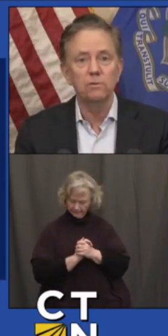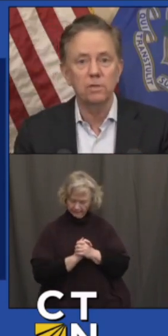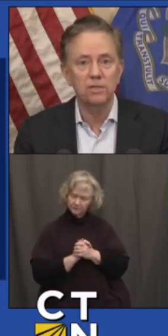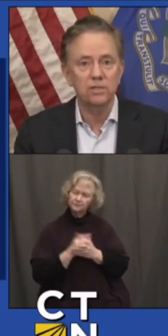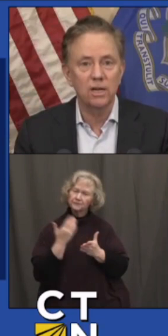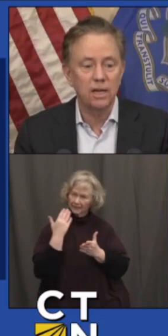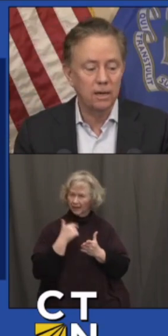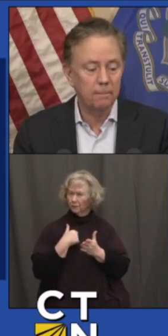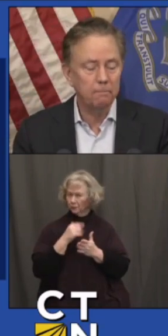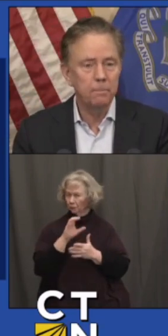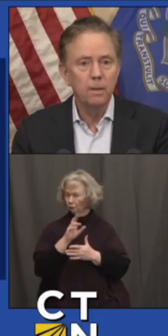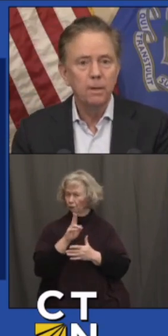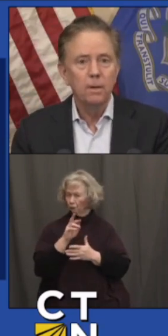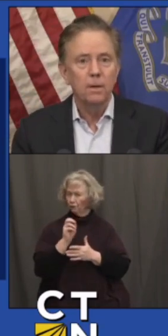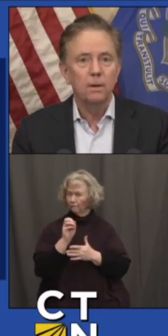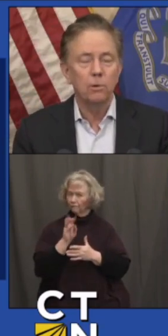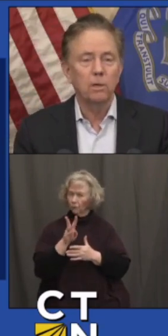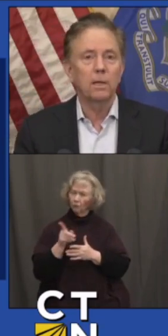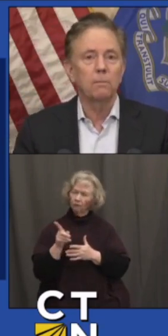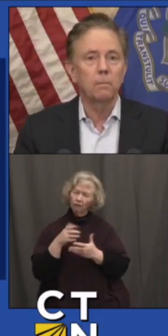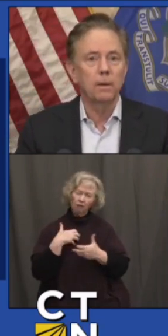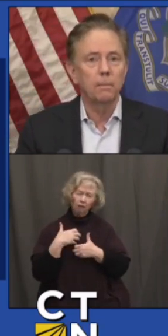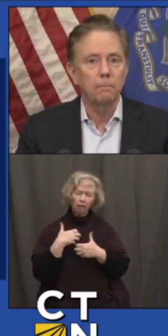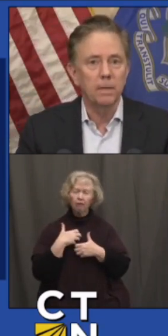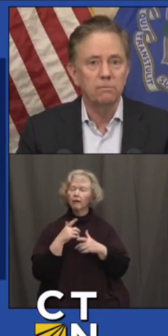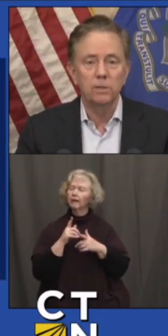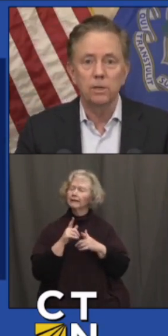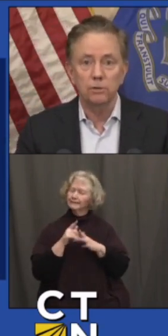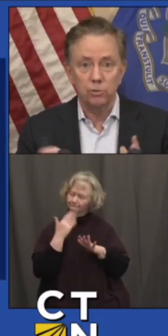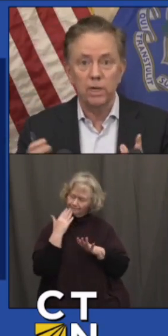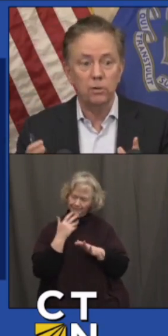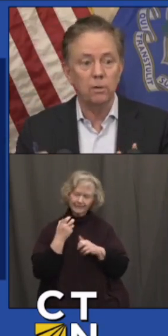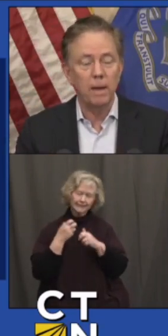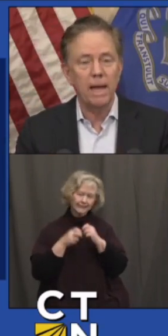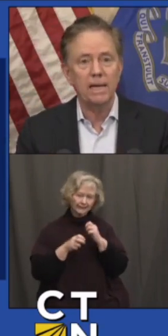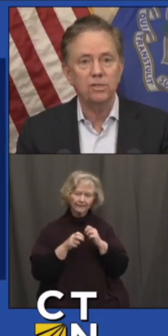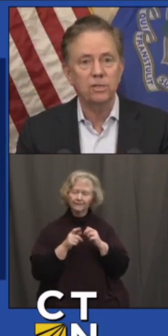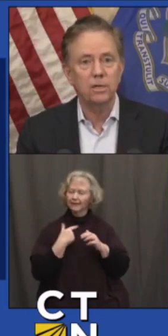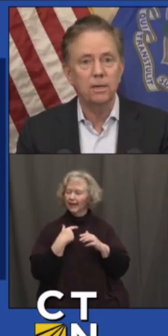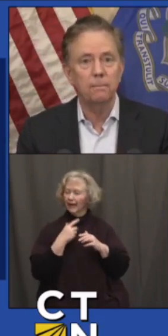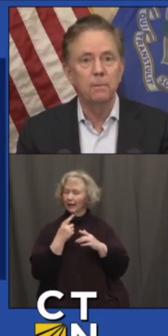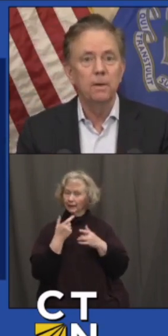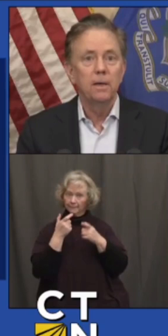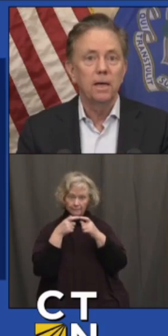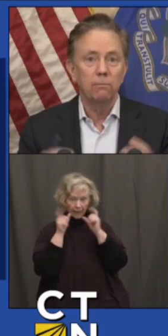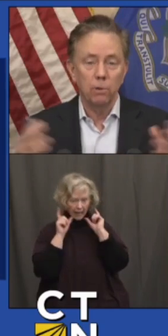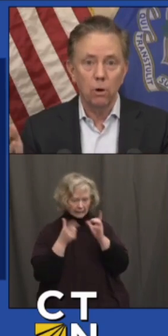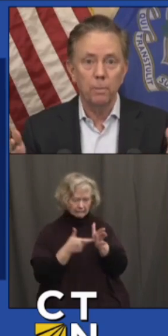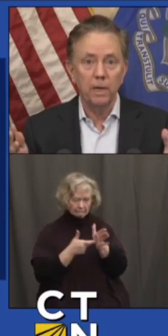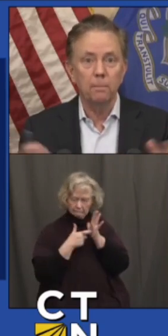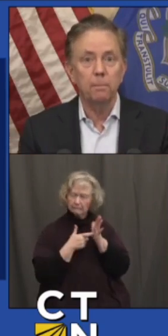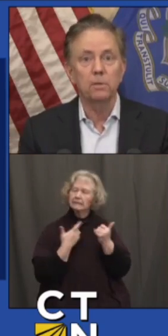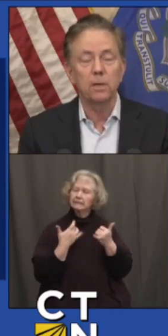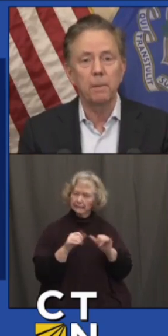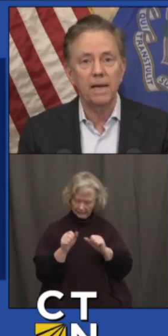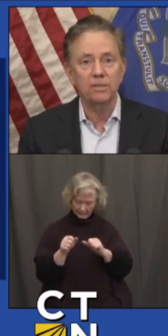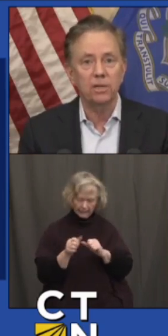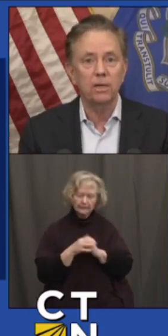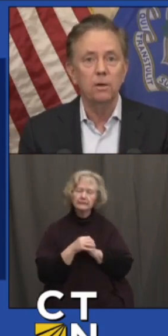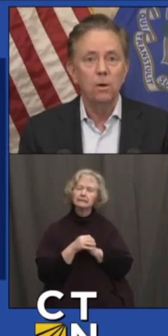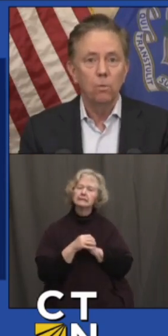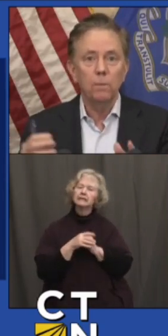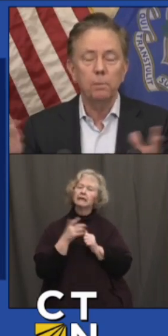curfews. Let's say we're a little bit strict on masks and we're opening up on